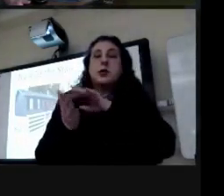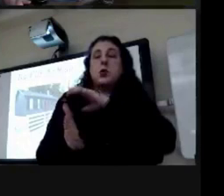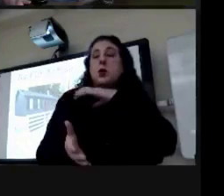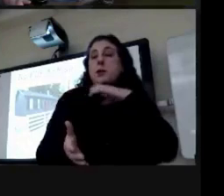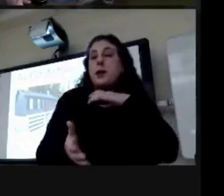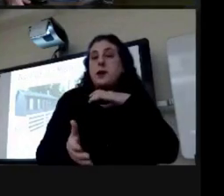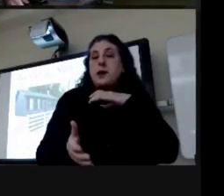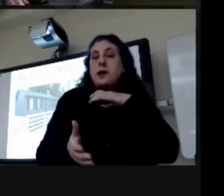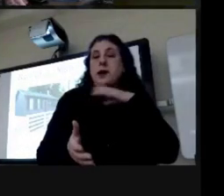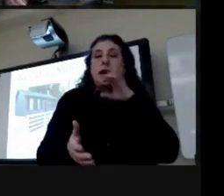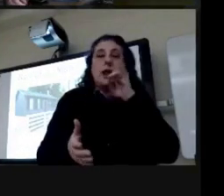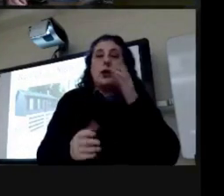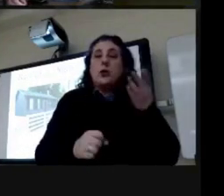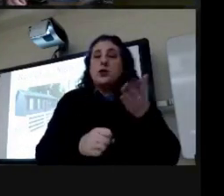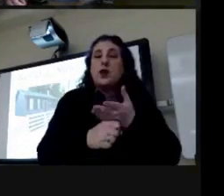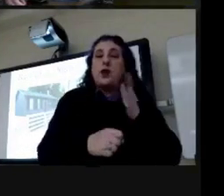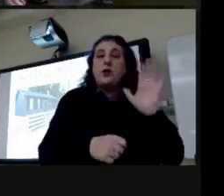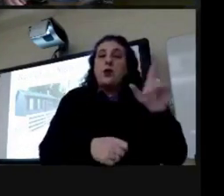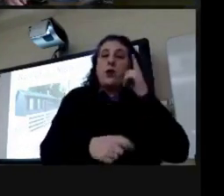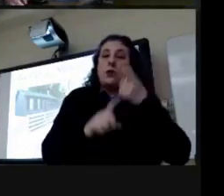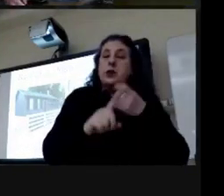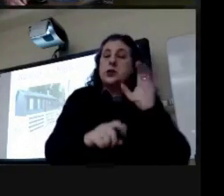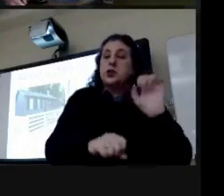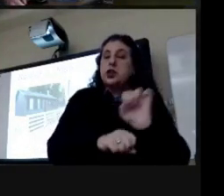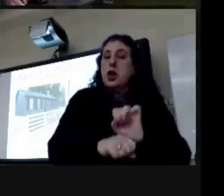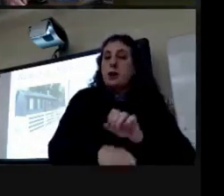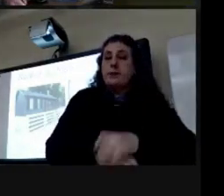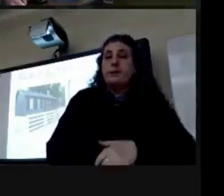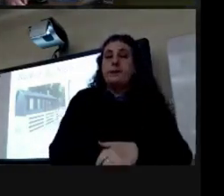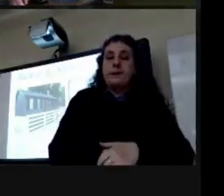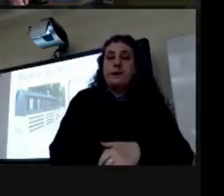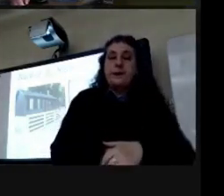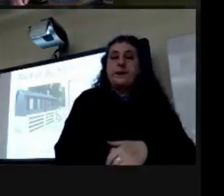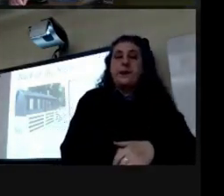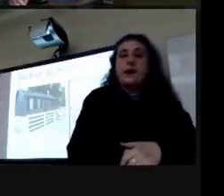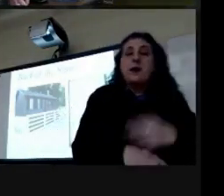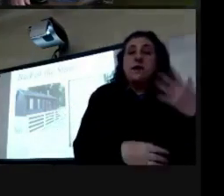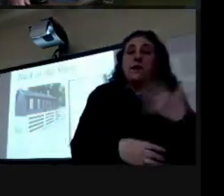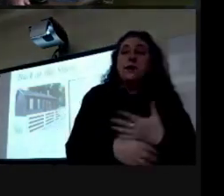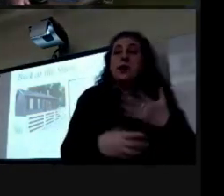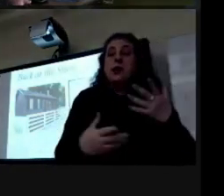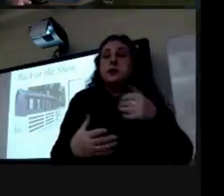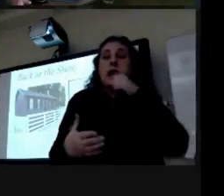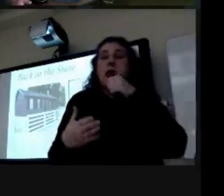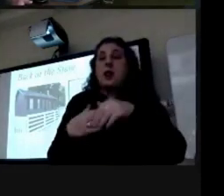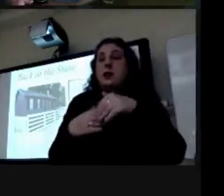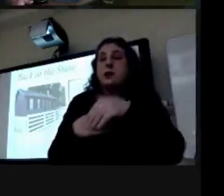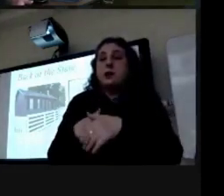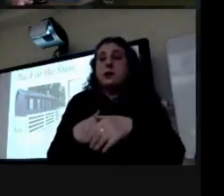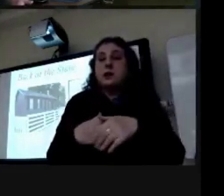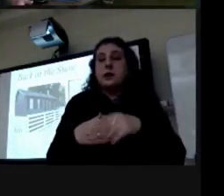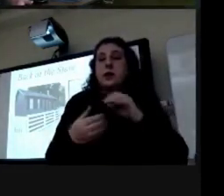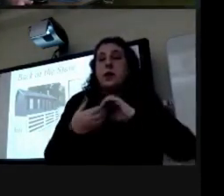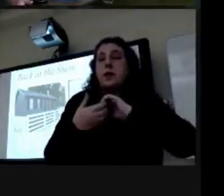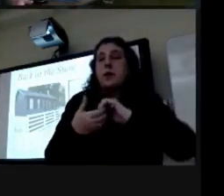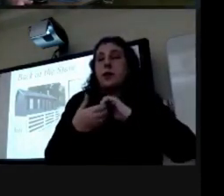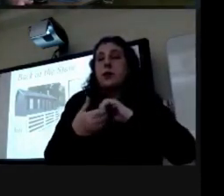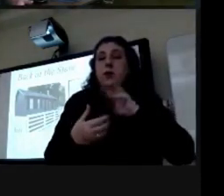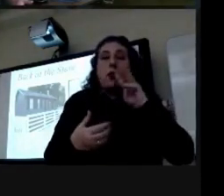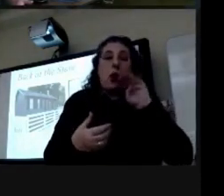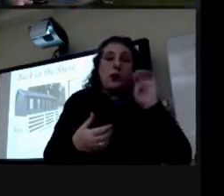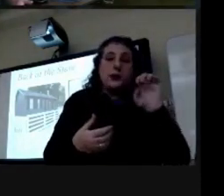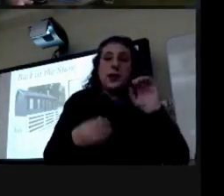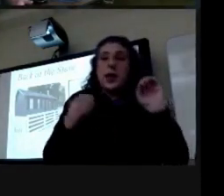as a result diller was fired from his job um five days after the letter the partnership with wallace and dillard was